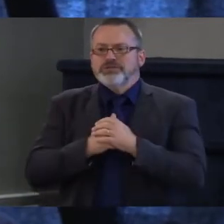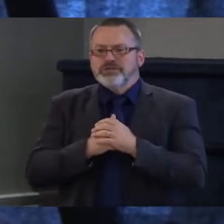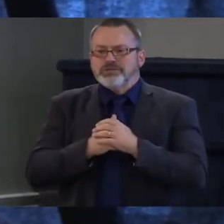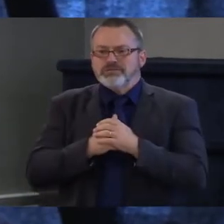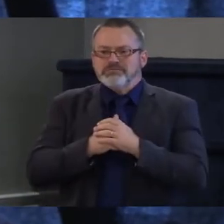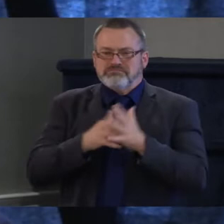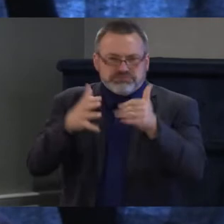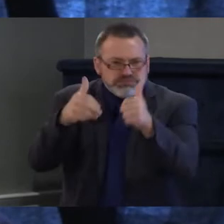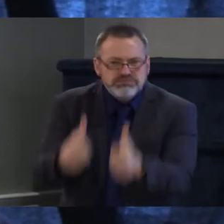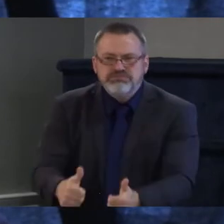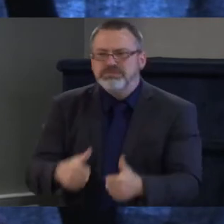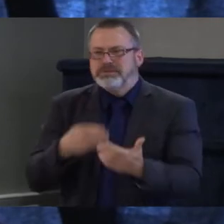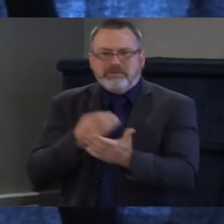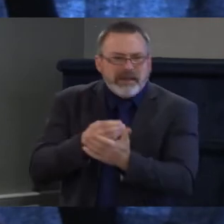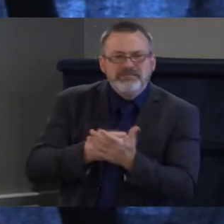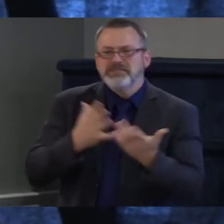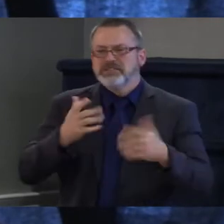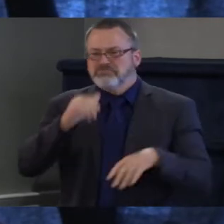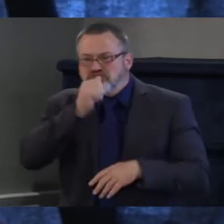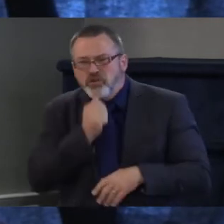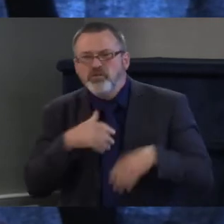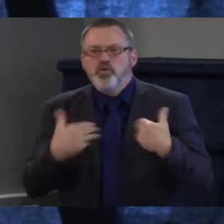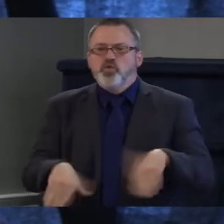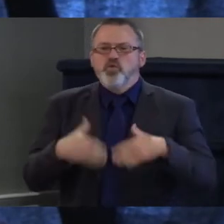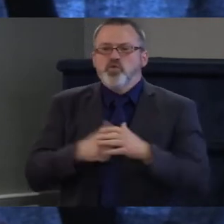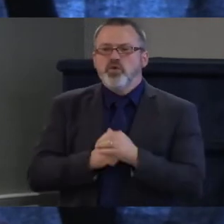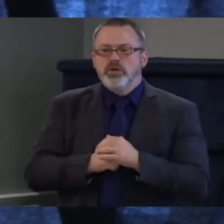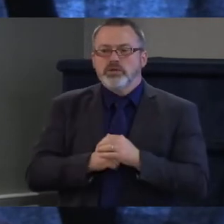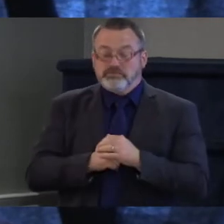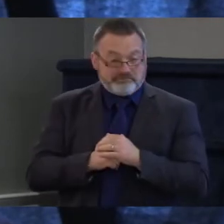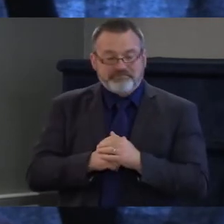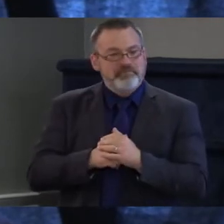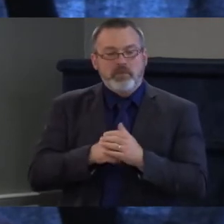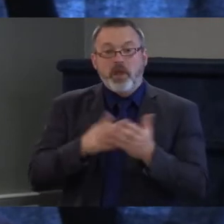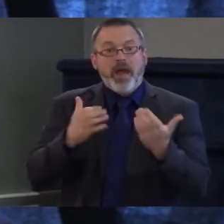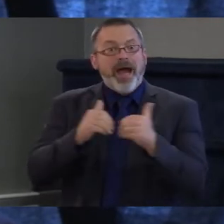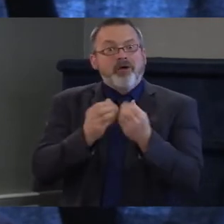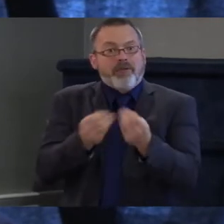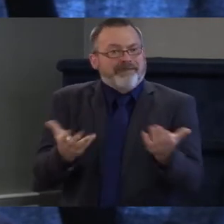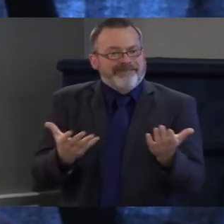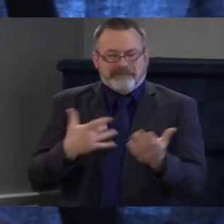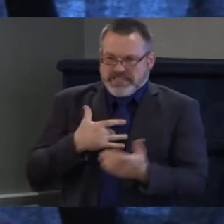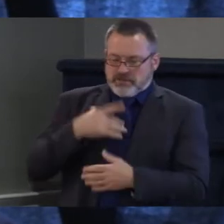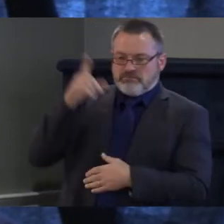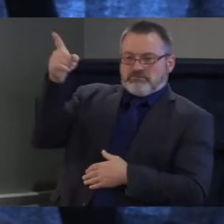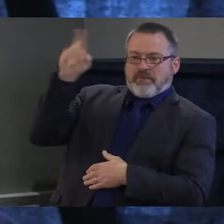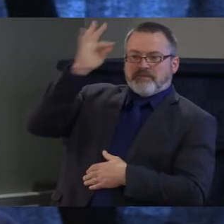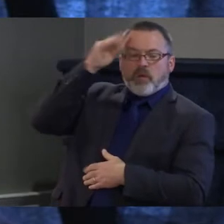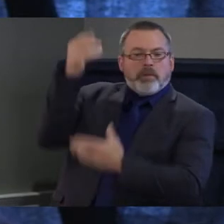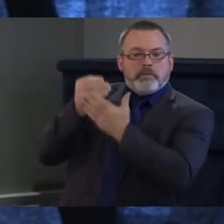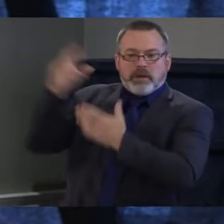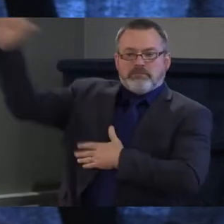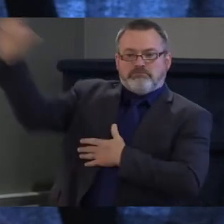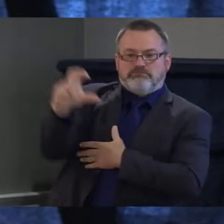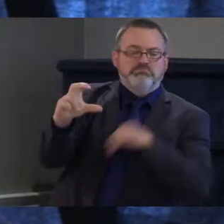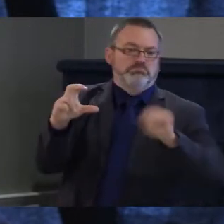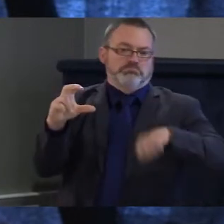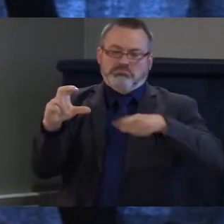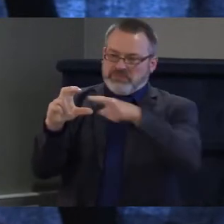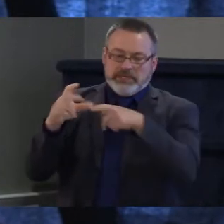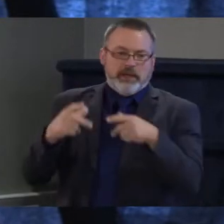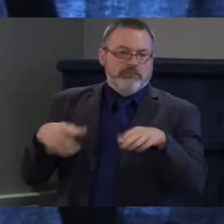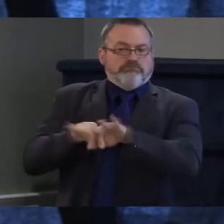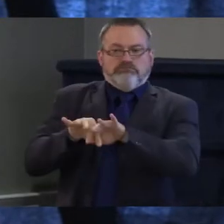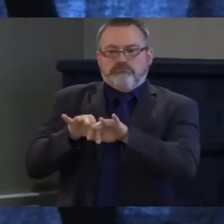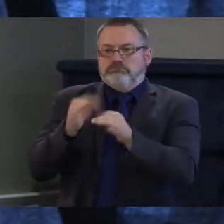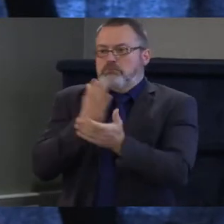And it's going to take federal support at a large level in order to to really combat it. The other thing I want to say, I just